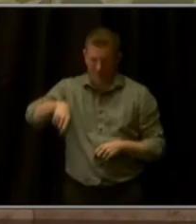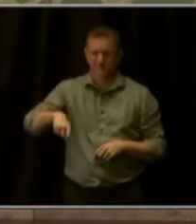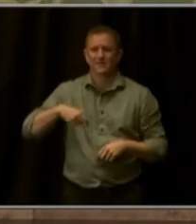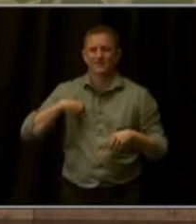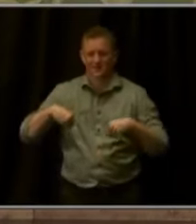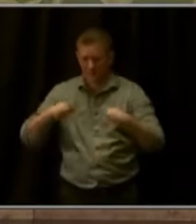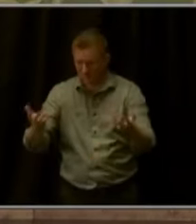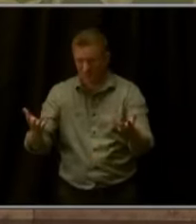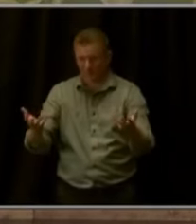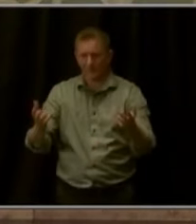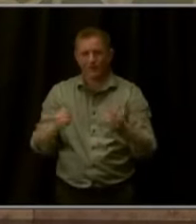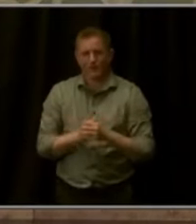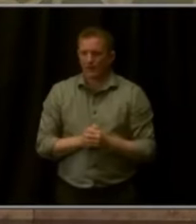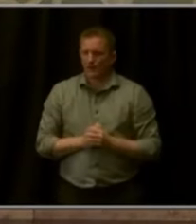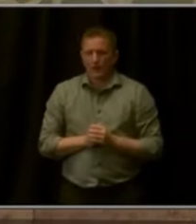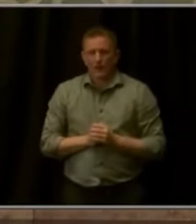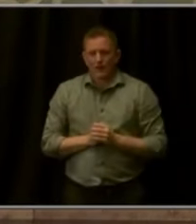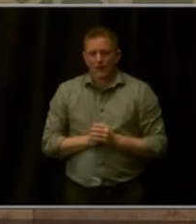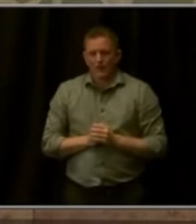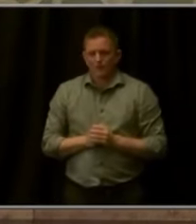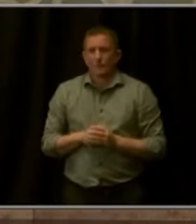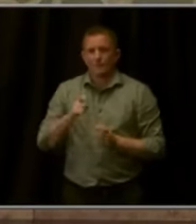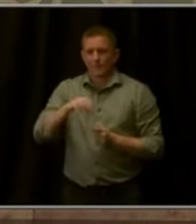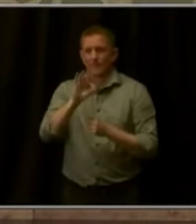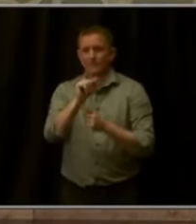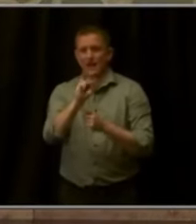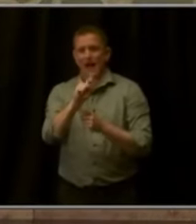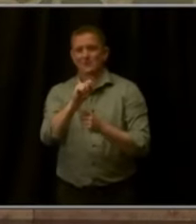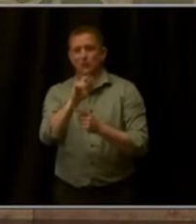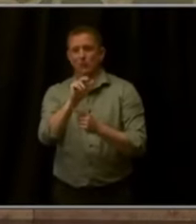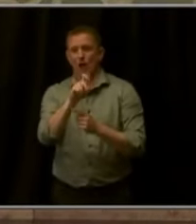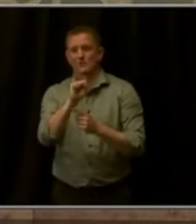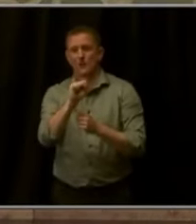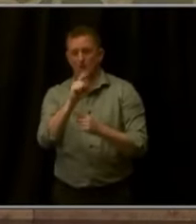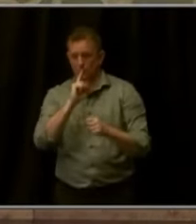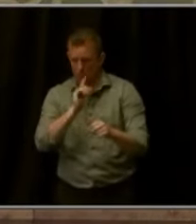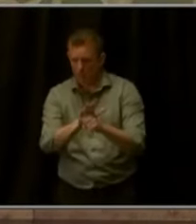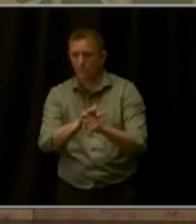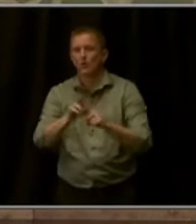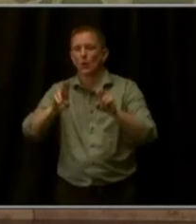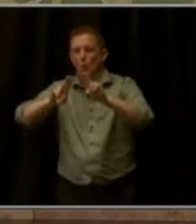tracks promise of train service from Union Station to Boulder and Longmont.